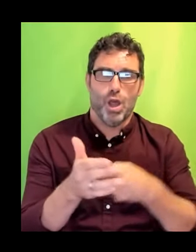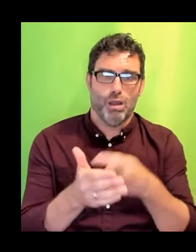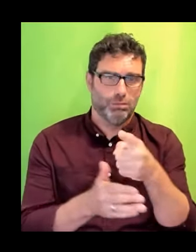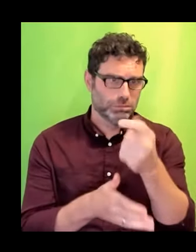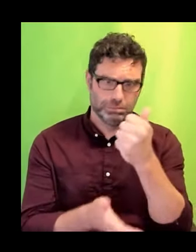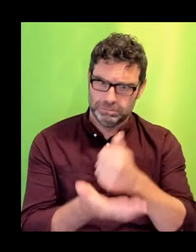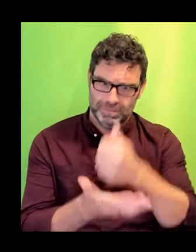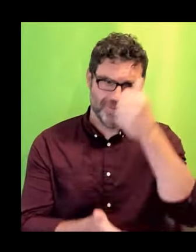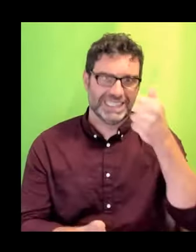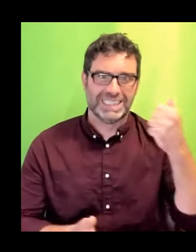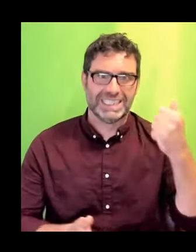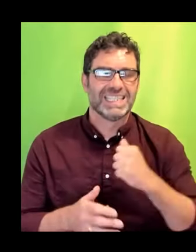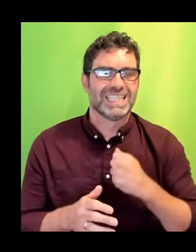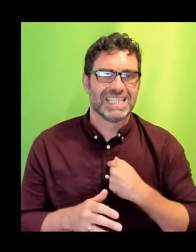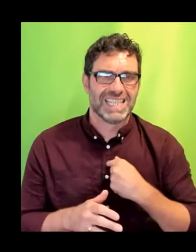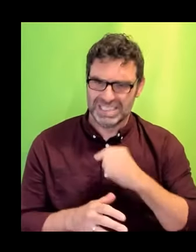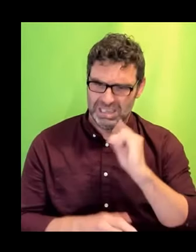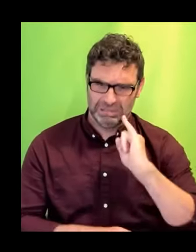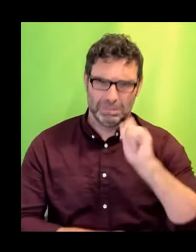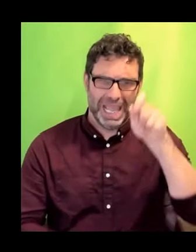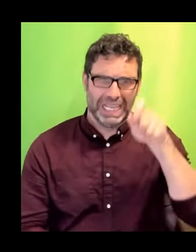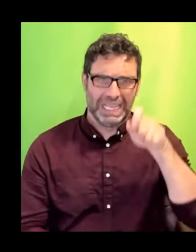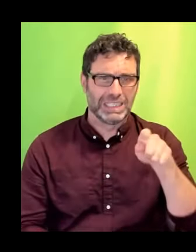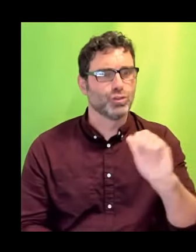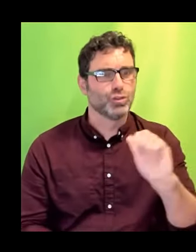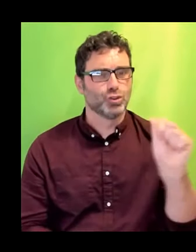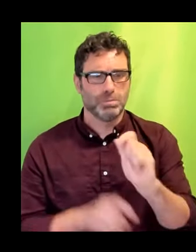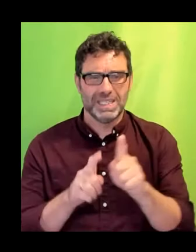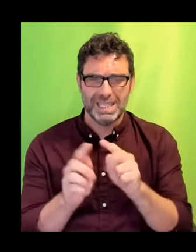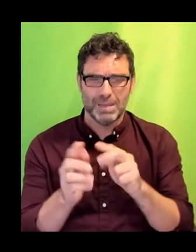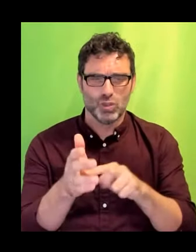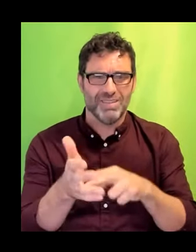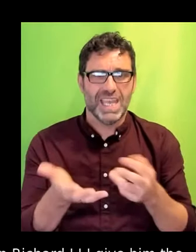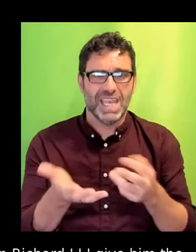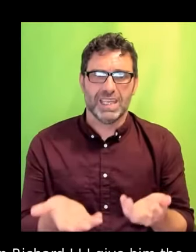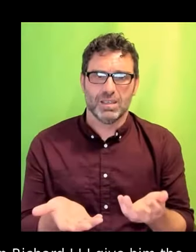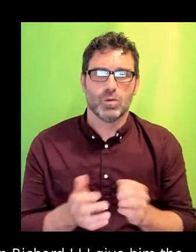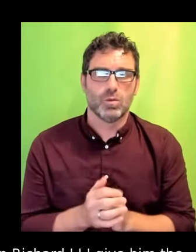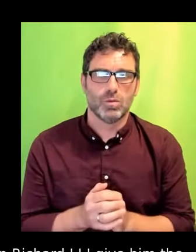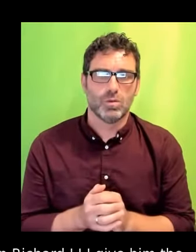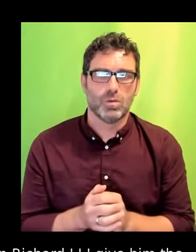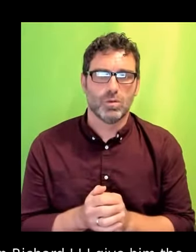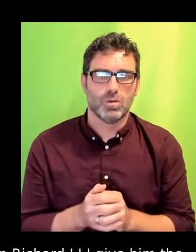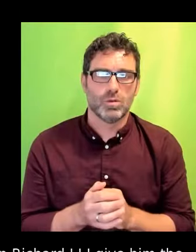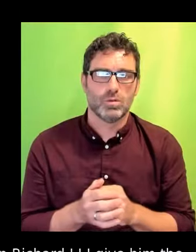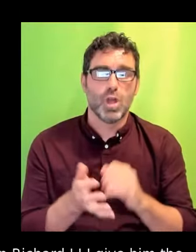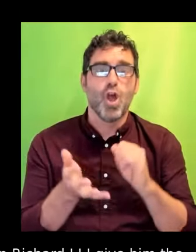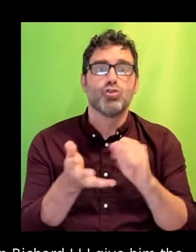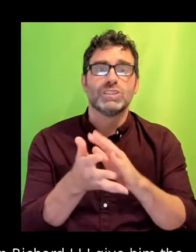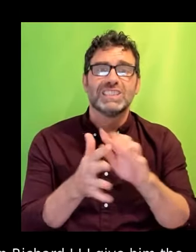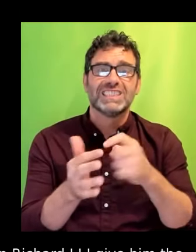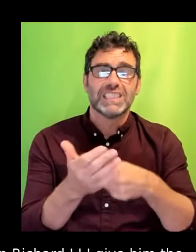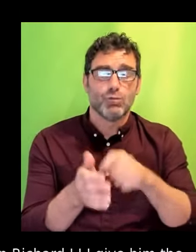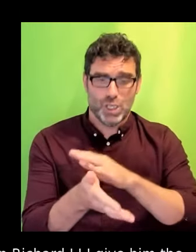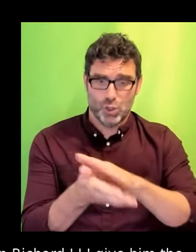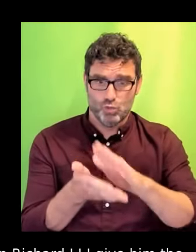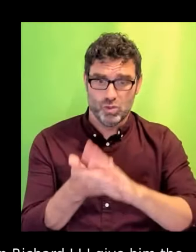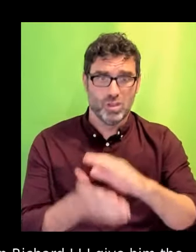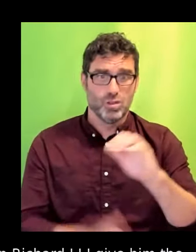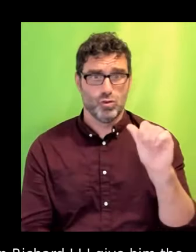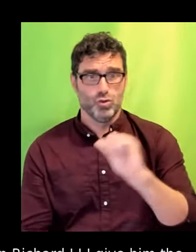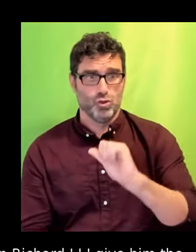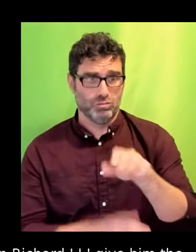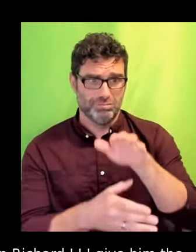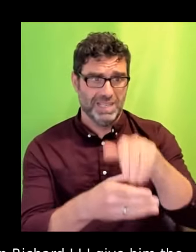rips up Corrie every time she appears on it. Make her the next Sarah Lancashire. And someone is going to build a show around Ruth